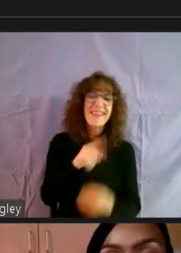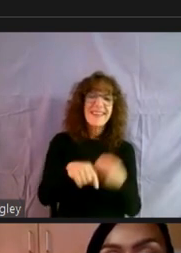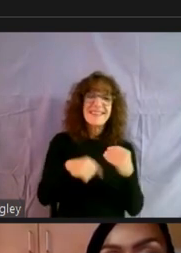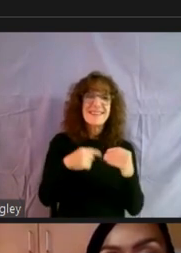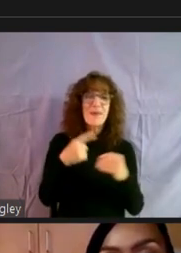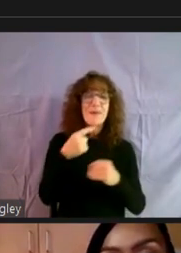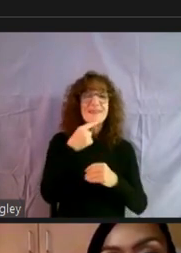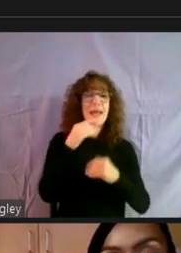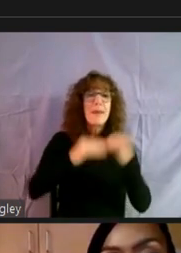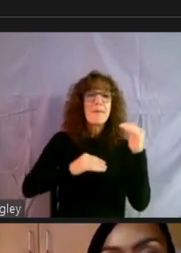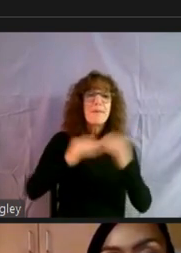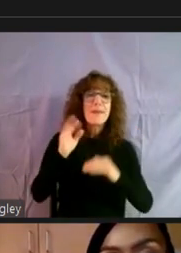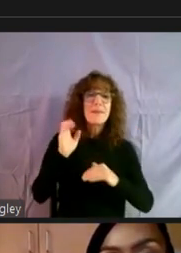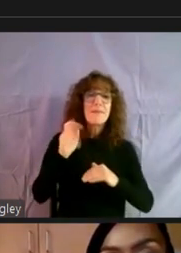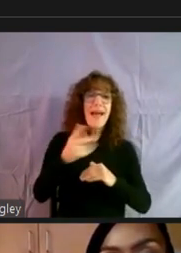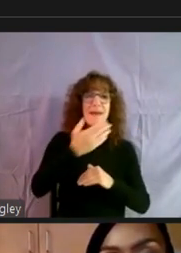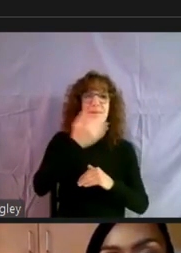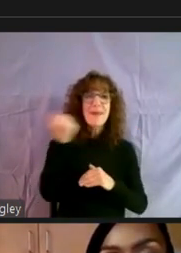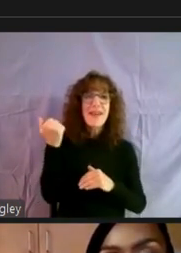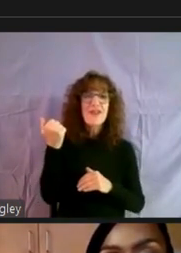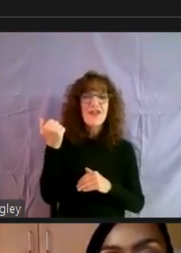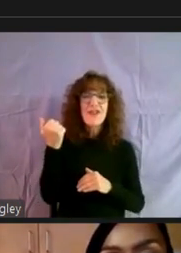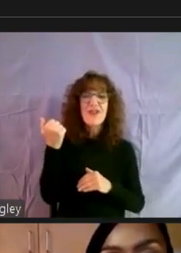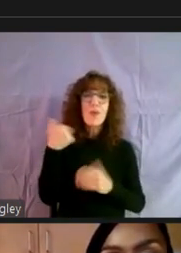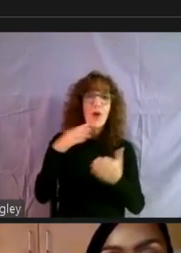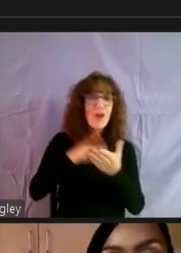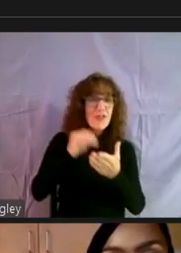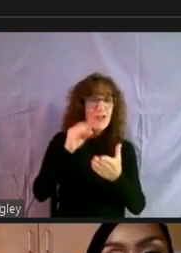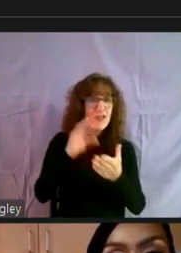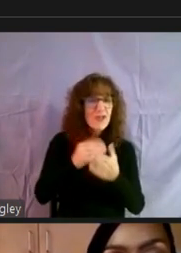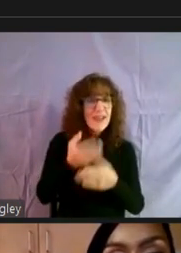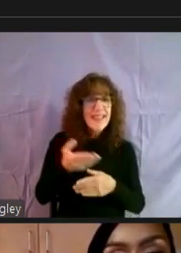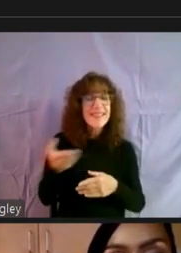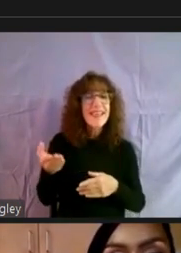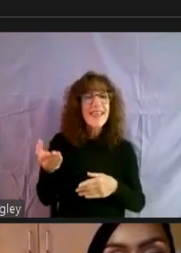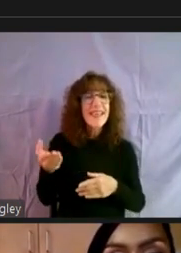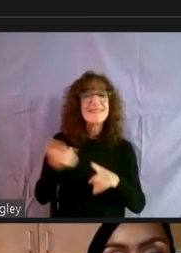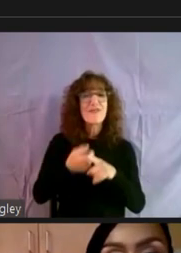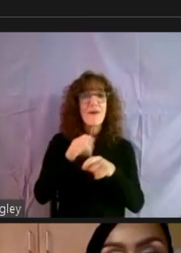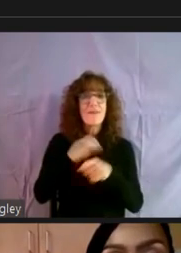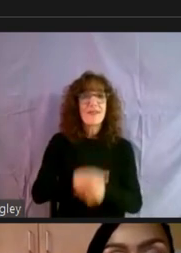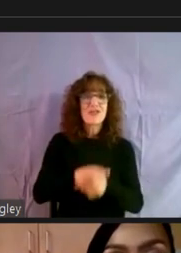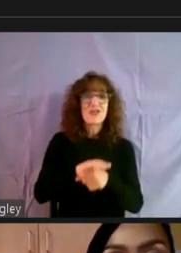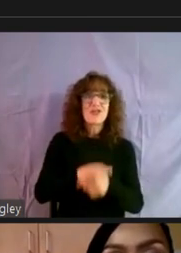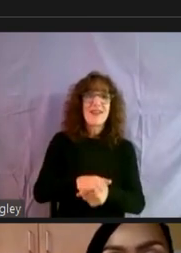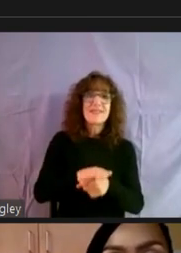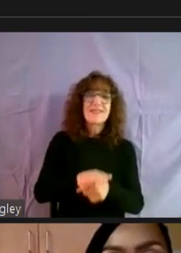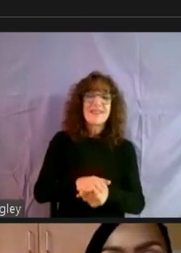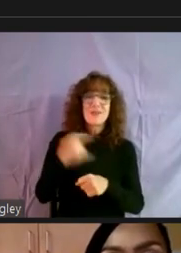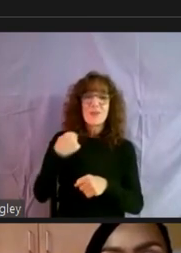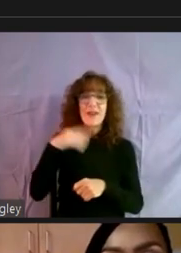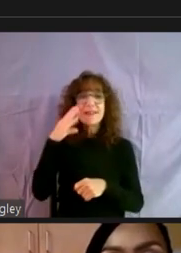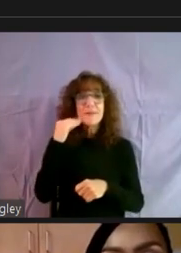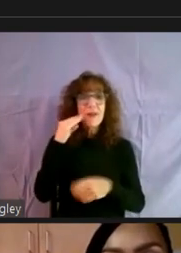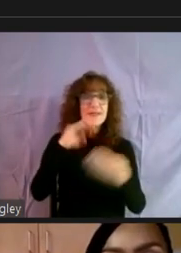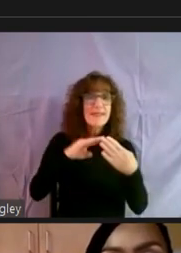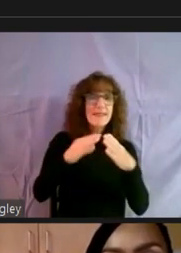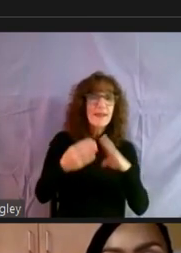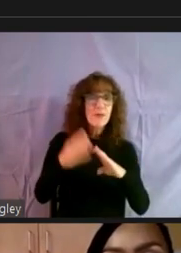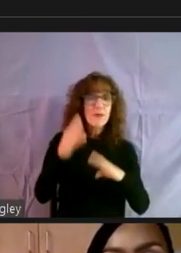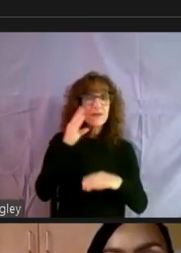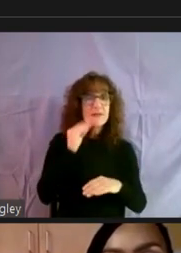when we say build back better, it really is, um, we're learning things from, from the stresses are all under that our communities are under